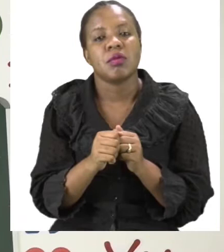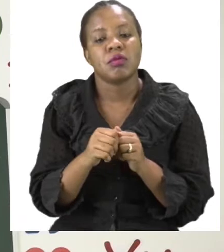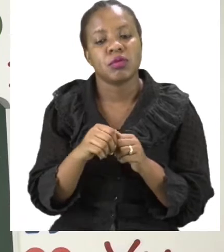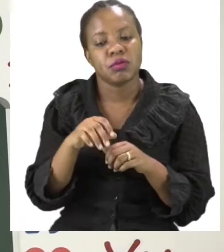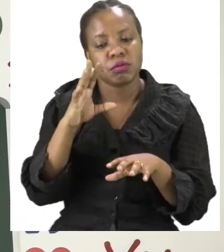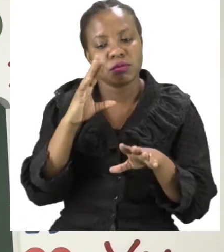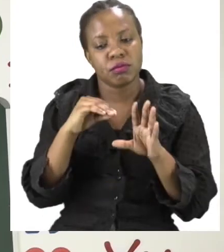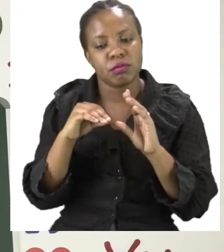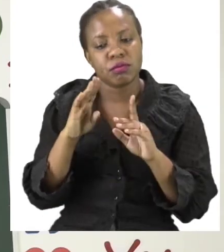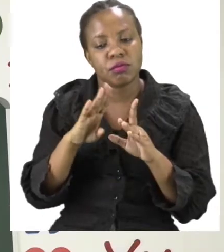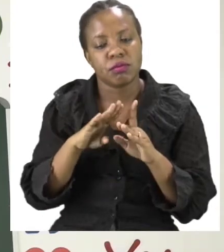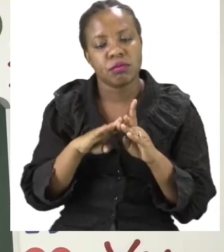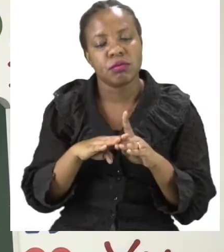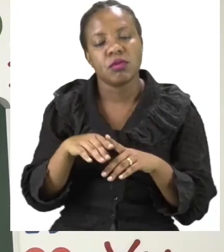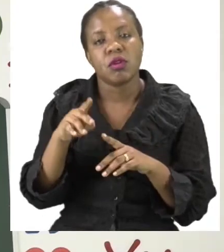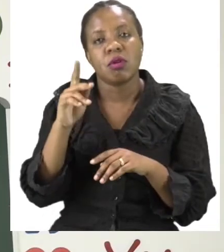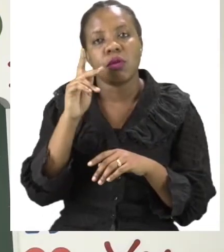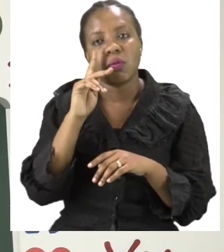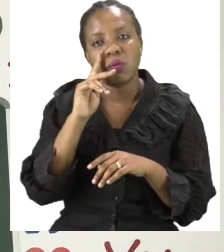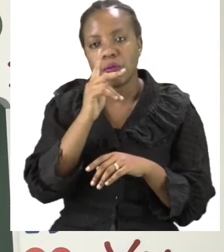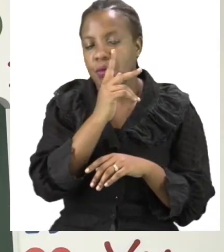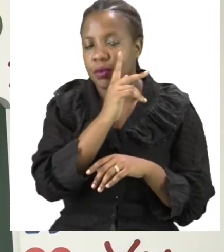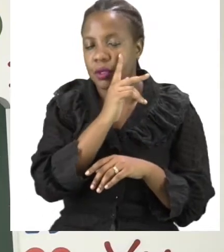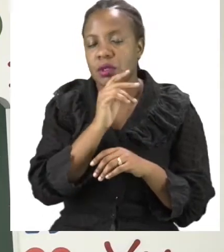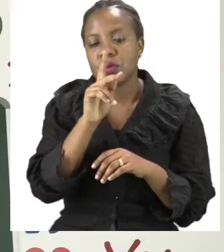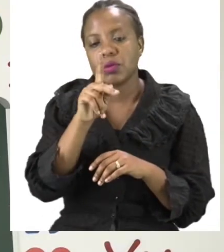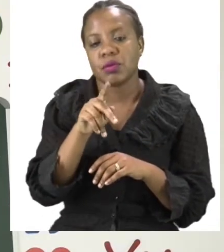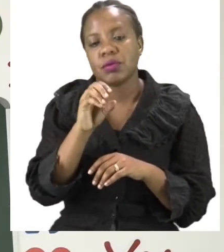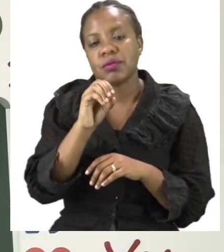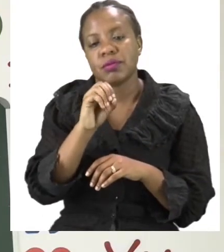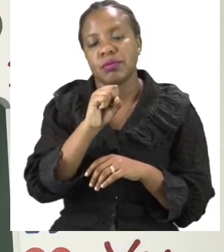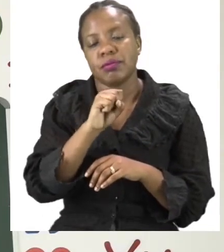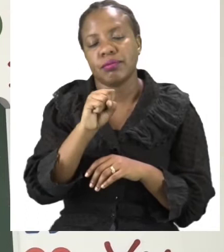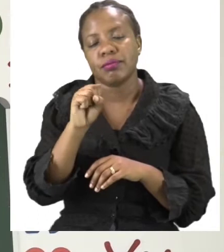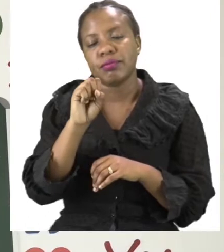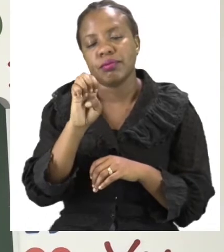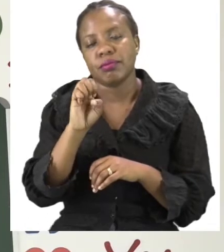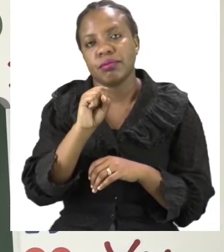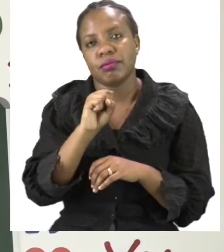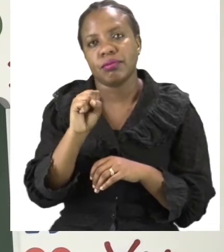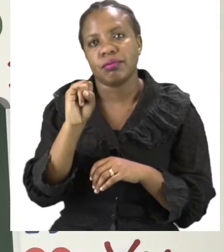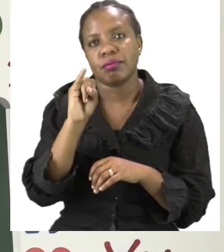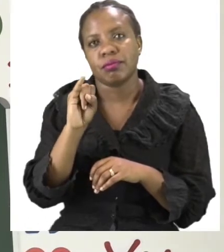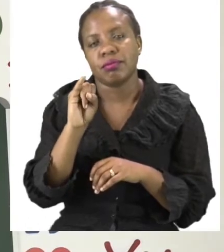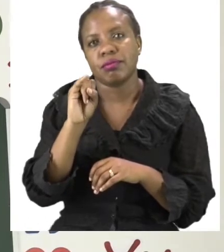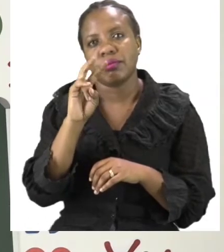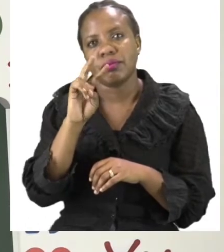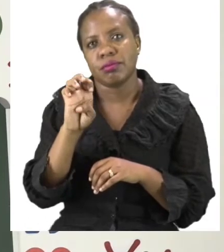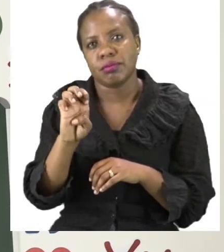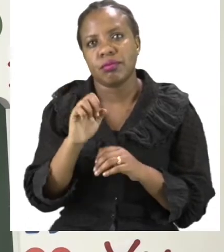possessive pronouns. Now these ones here are just pronouns.